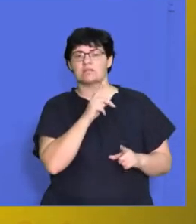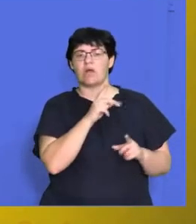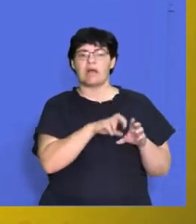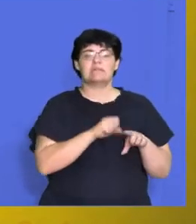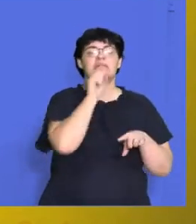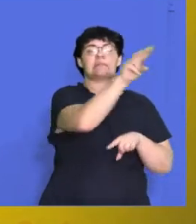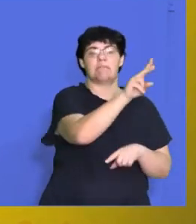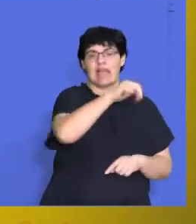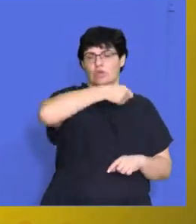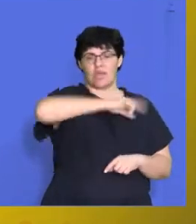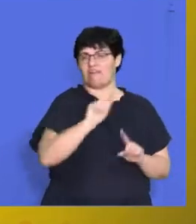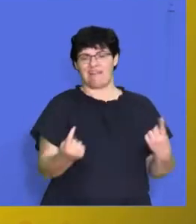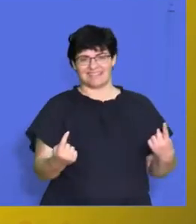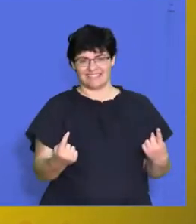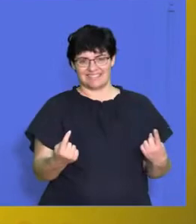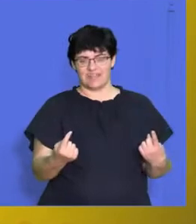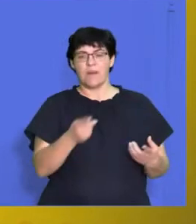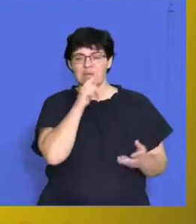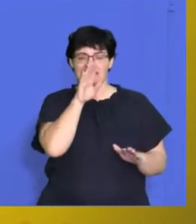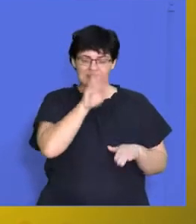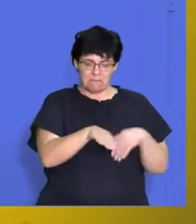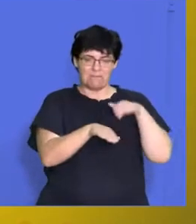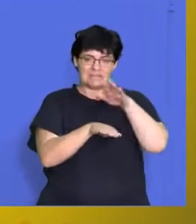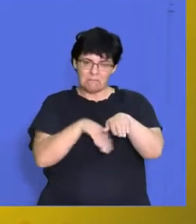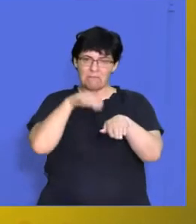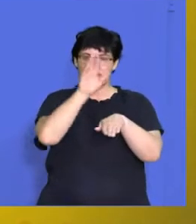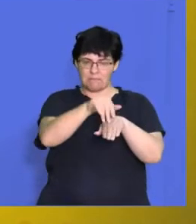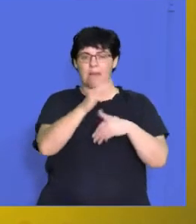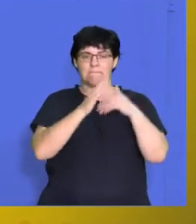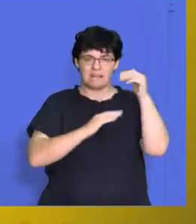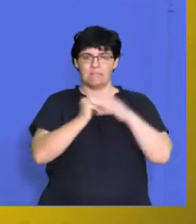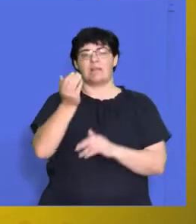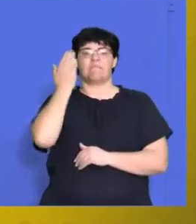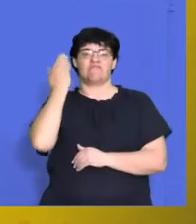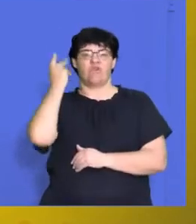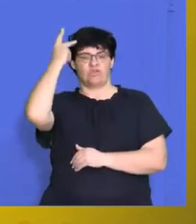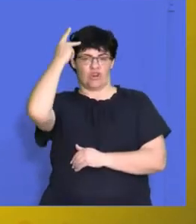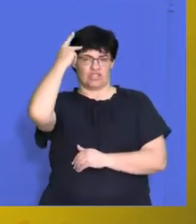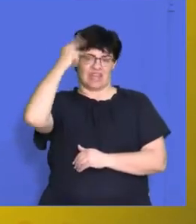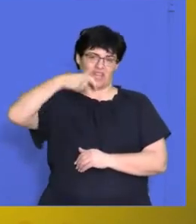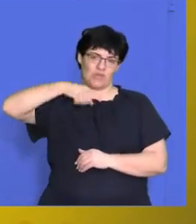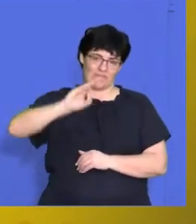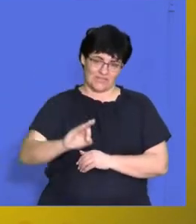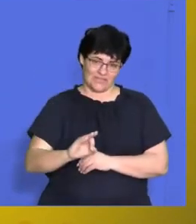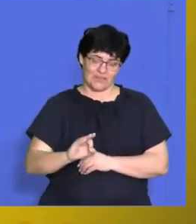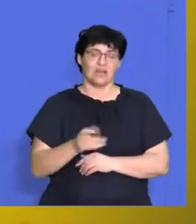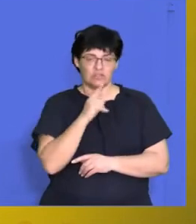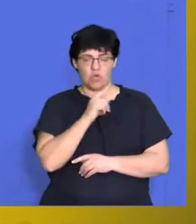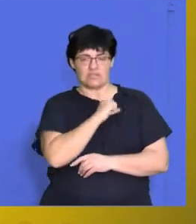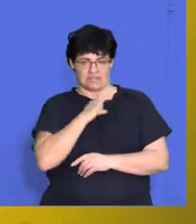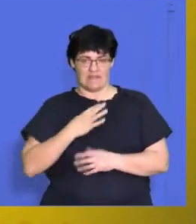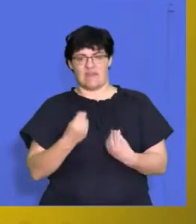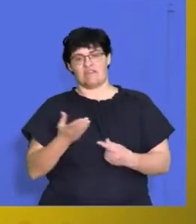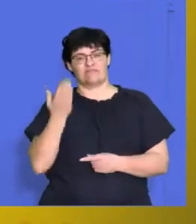a whole bunch of NQF levels. So we have to scaffold and build on previous NQF levels that the employees